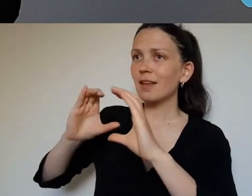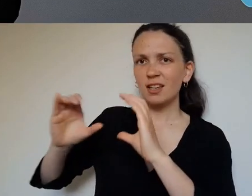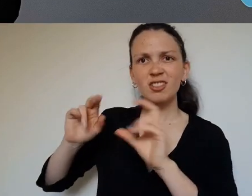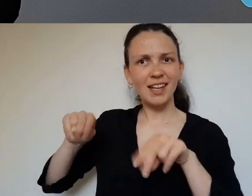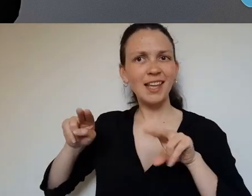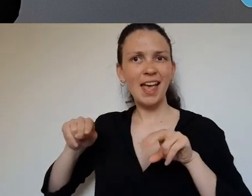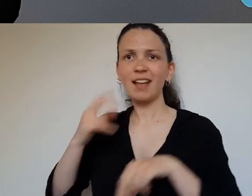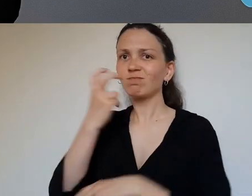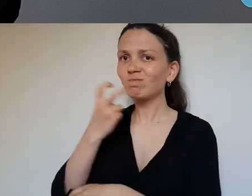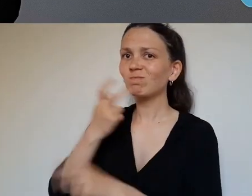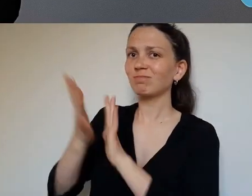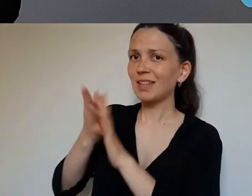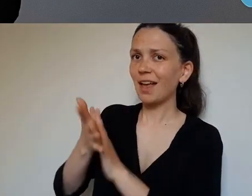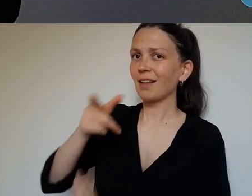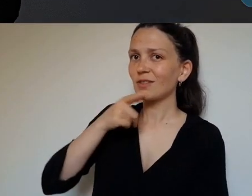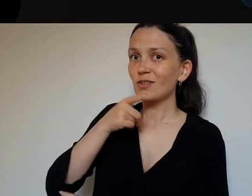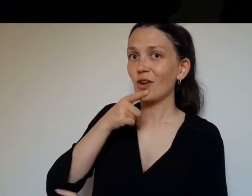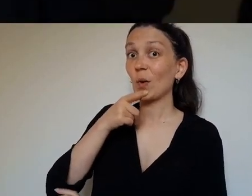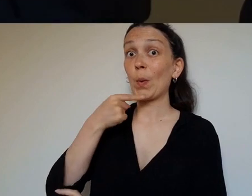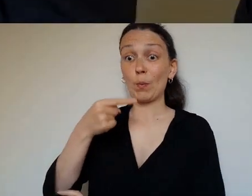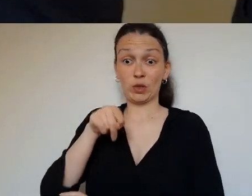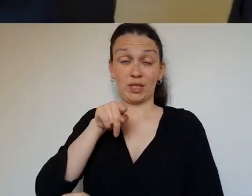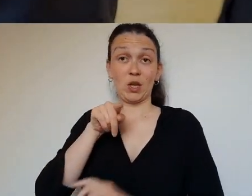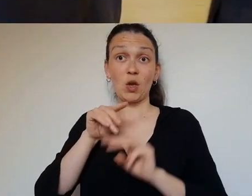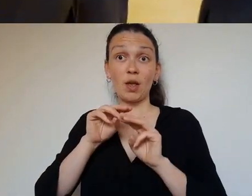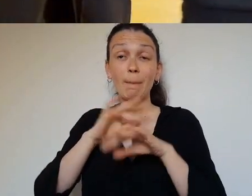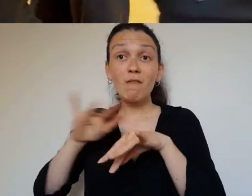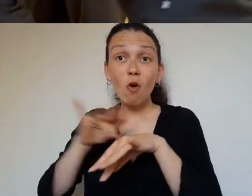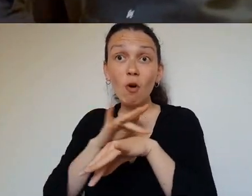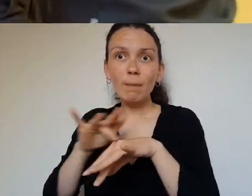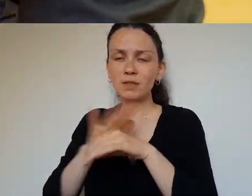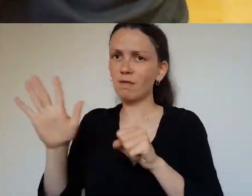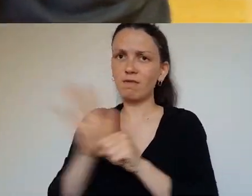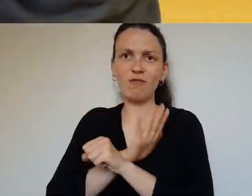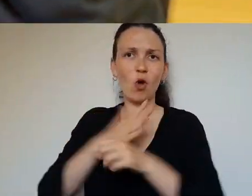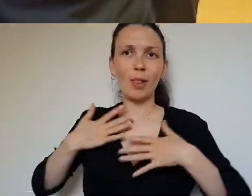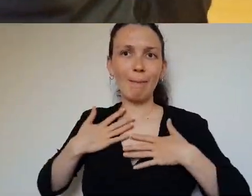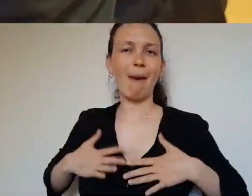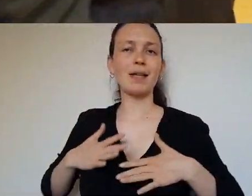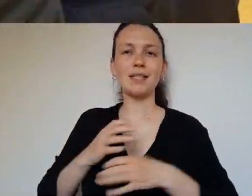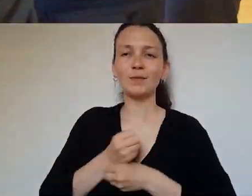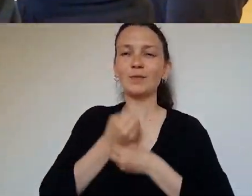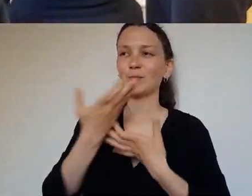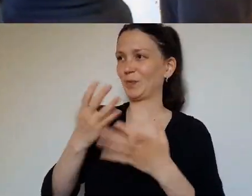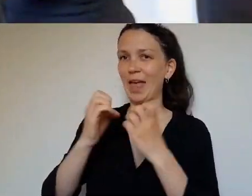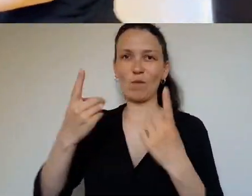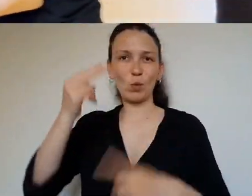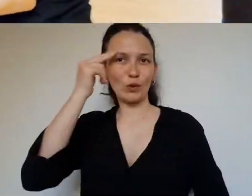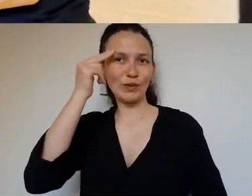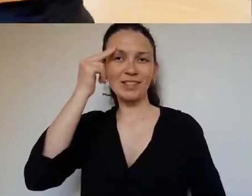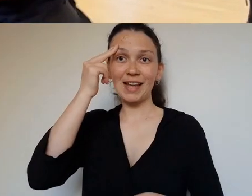siloed offshoots, but the workshops and performances are rooted in the common language of the body and the incorporation of women's sign.